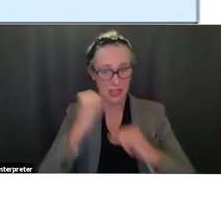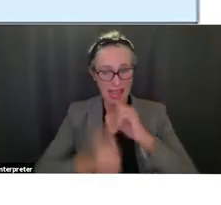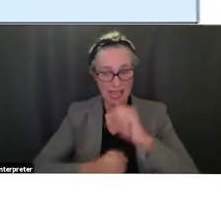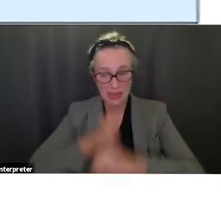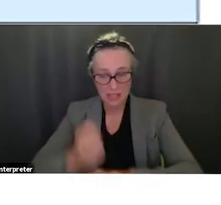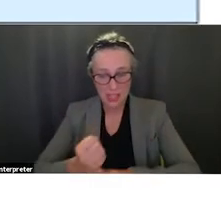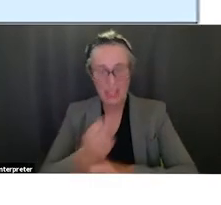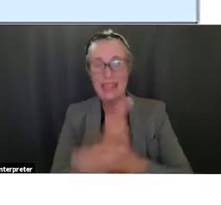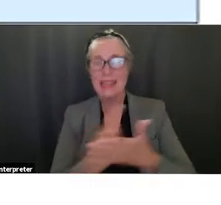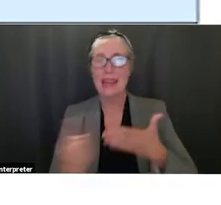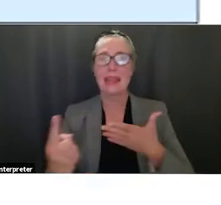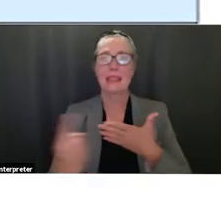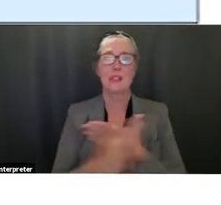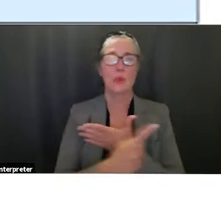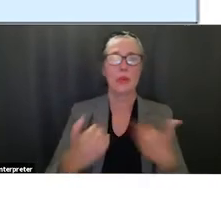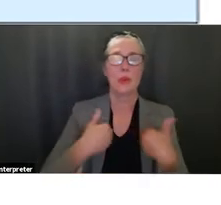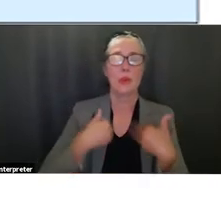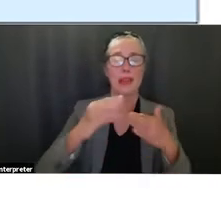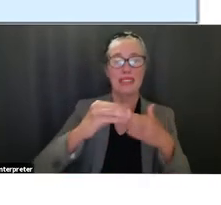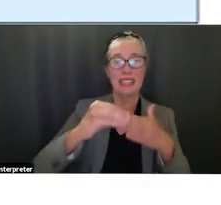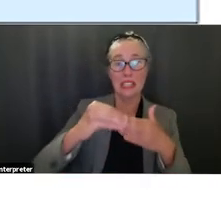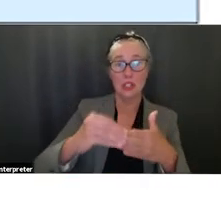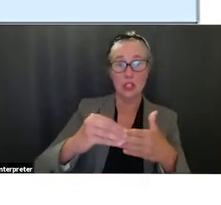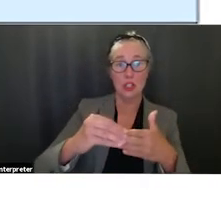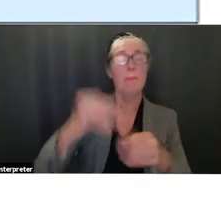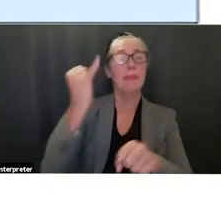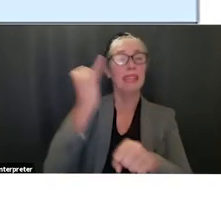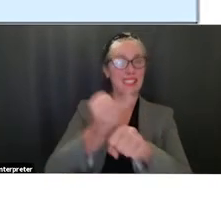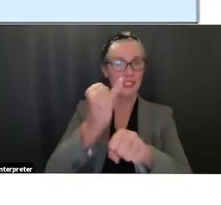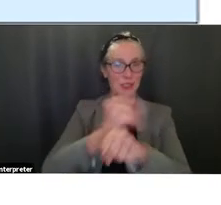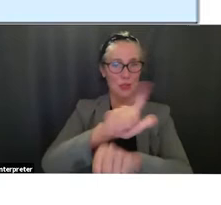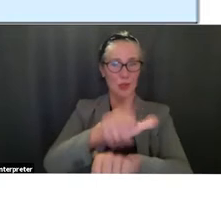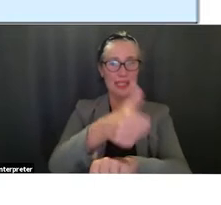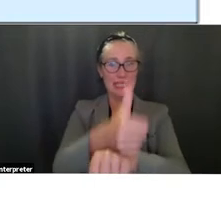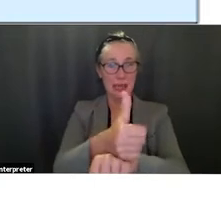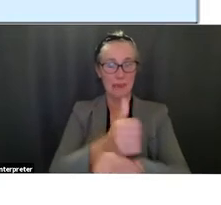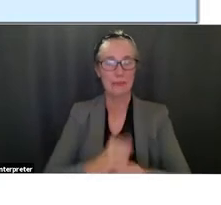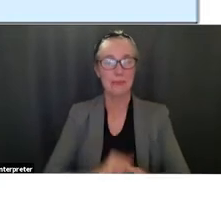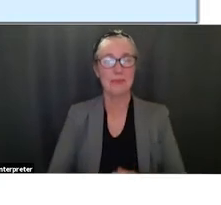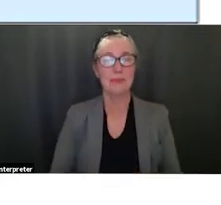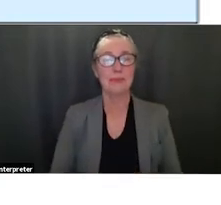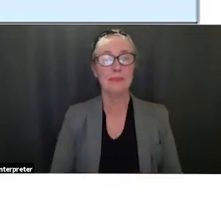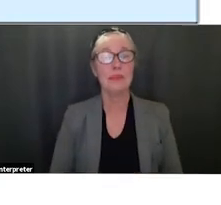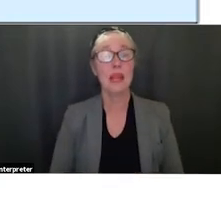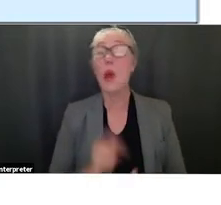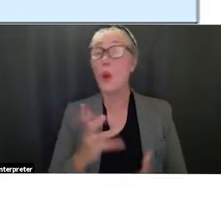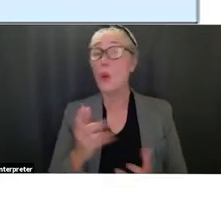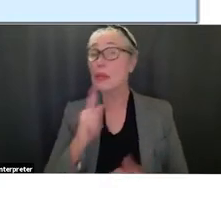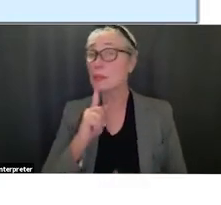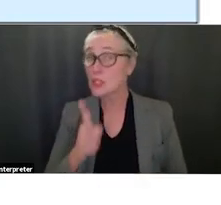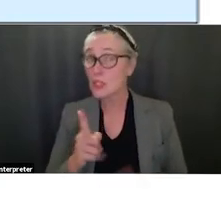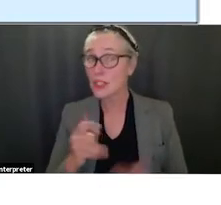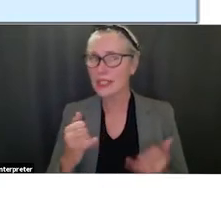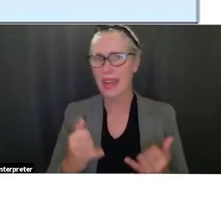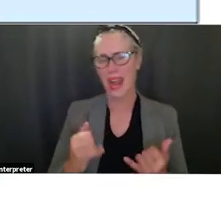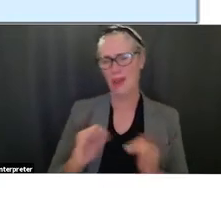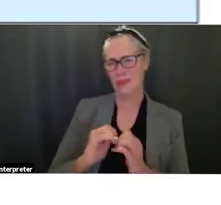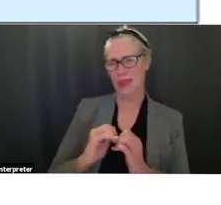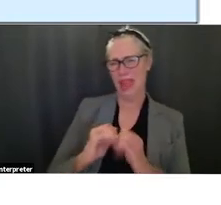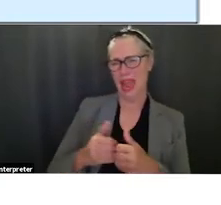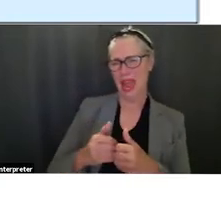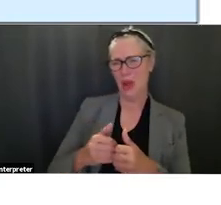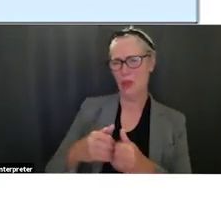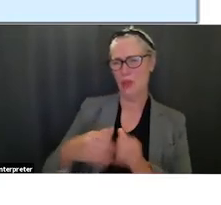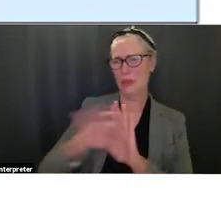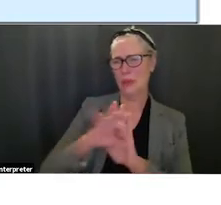week we will be hosting a leadership institute and to that end we want to make sure that now we're looking at how do we take this equity